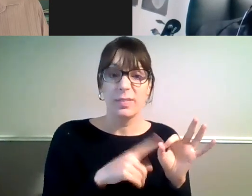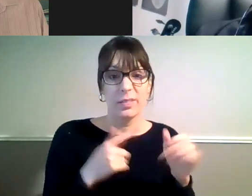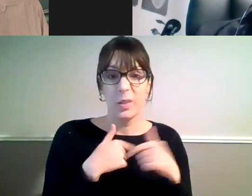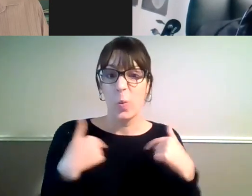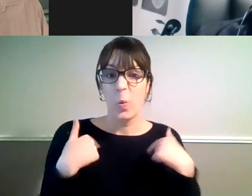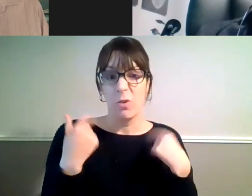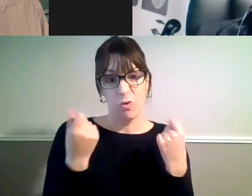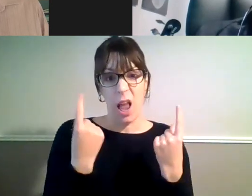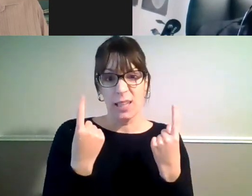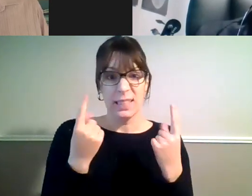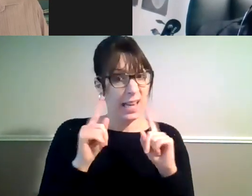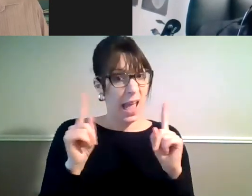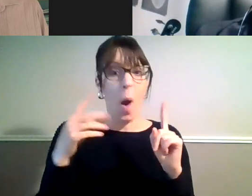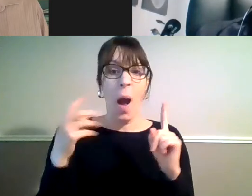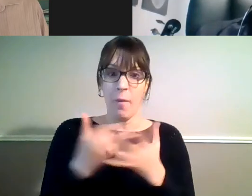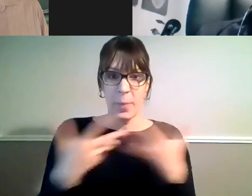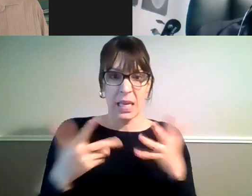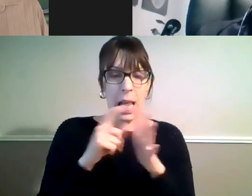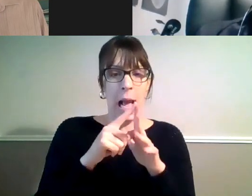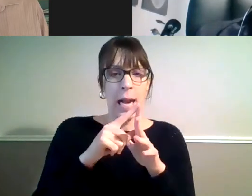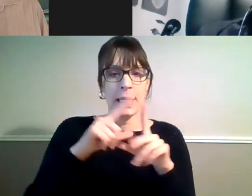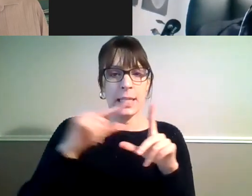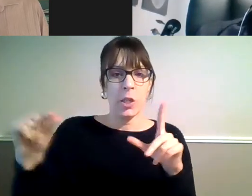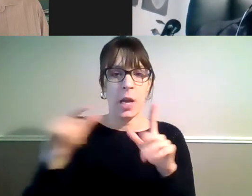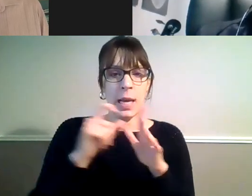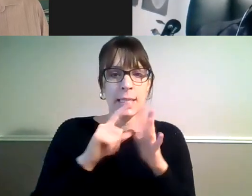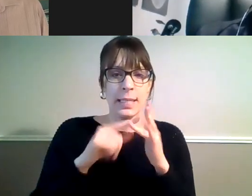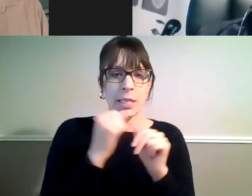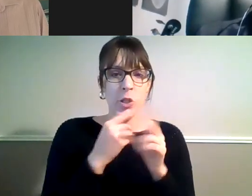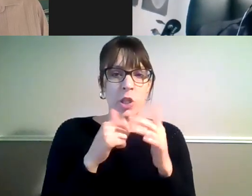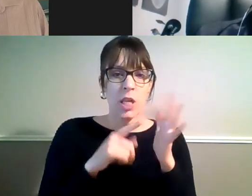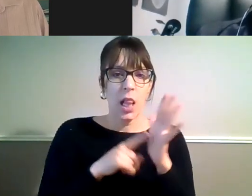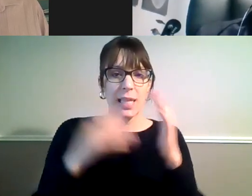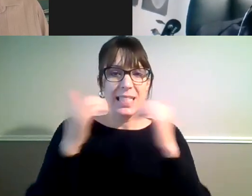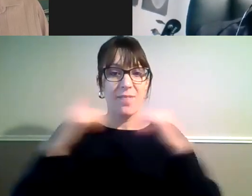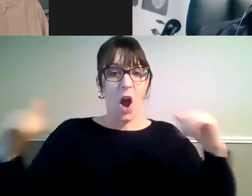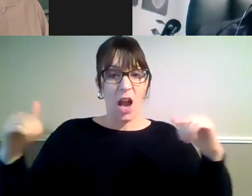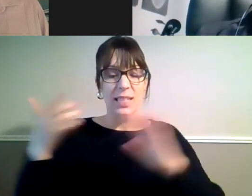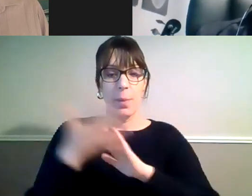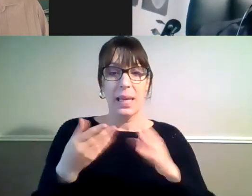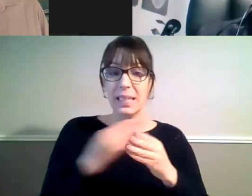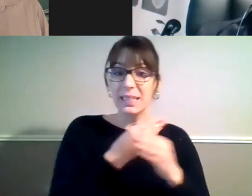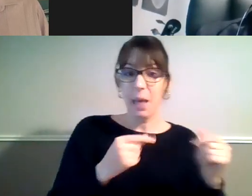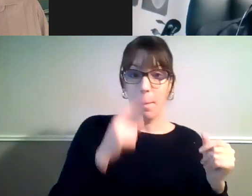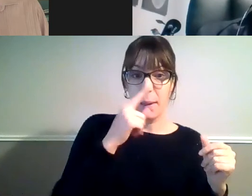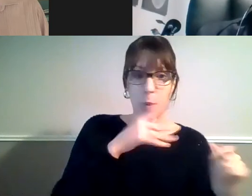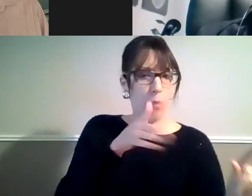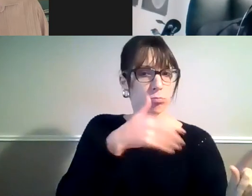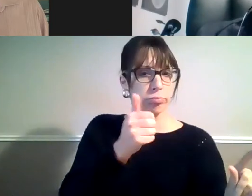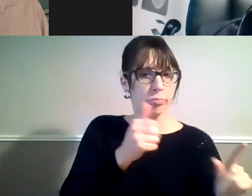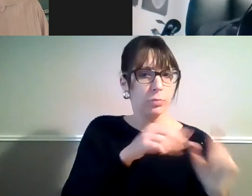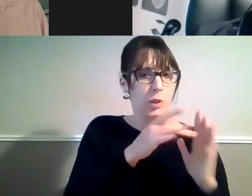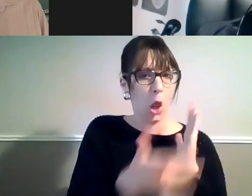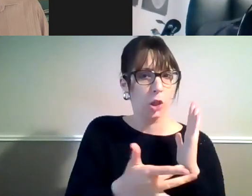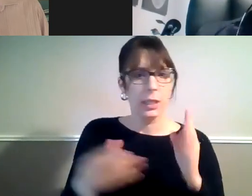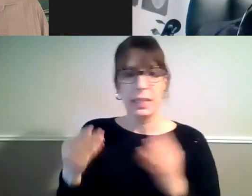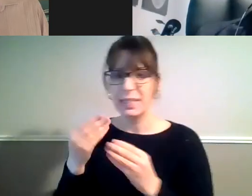that a lot of older people are experiencing, and there's so many people we know would love to have been here today, but they just don't have the technology or the understanding of how